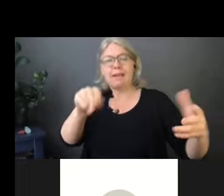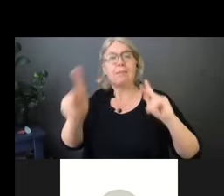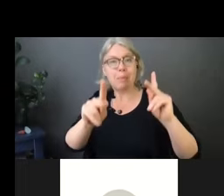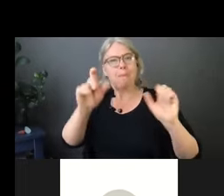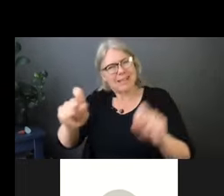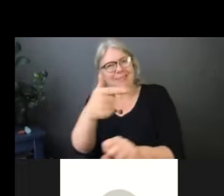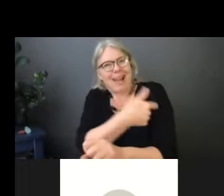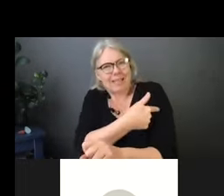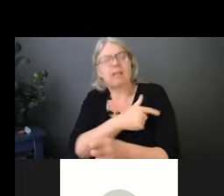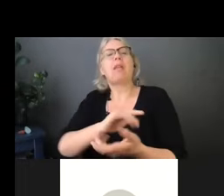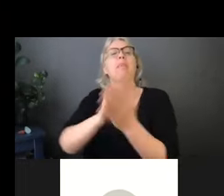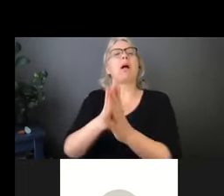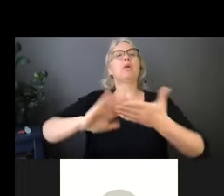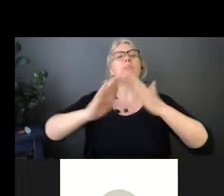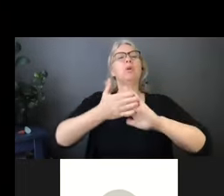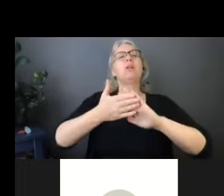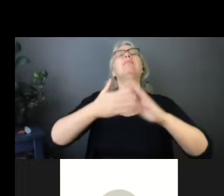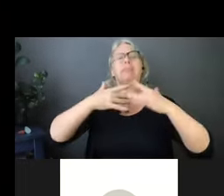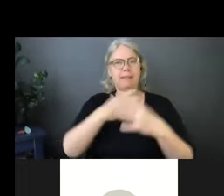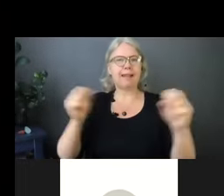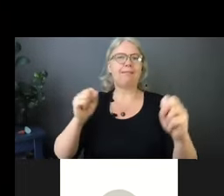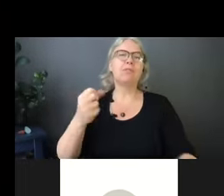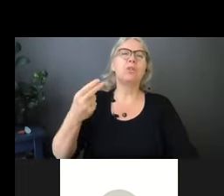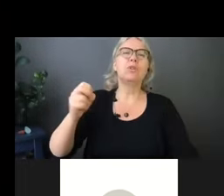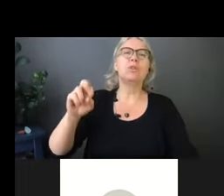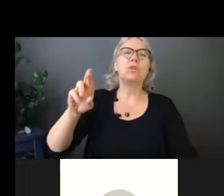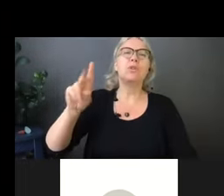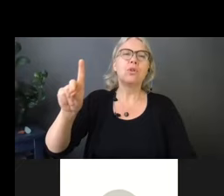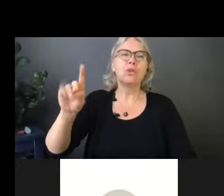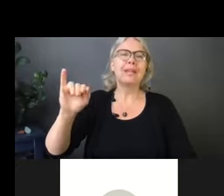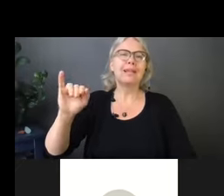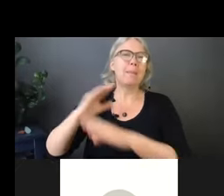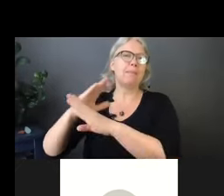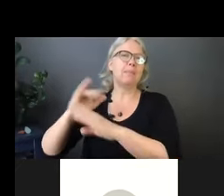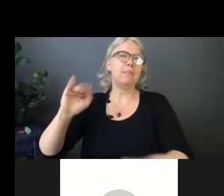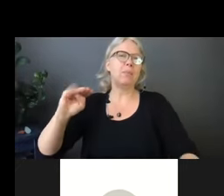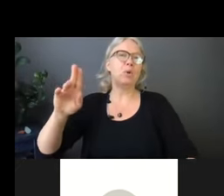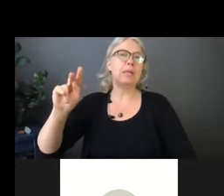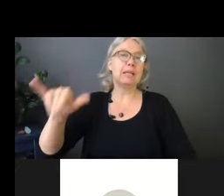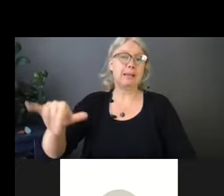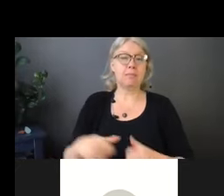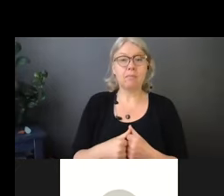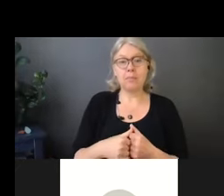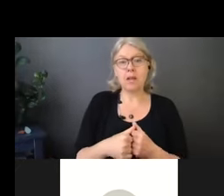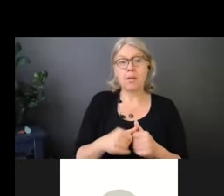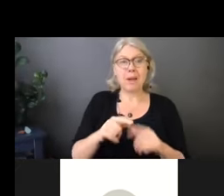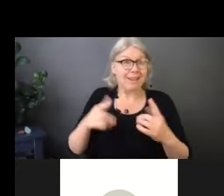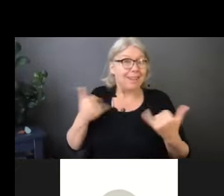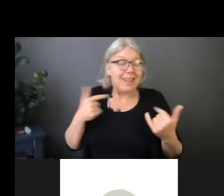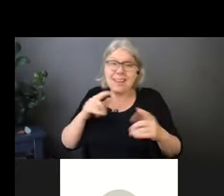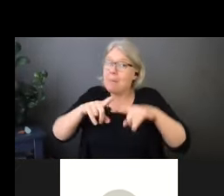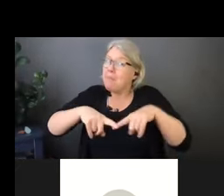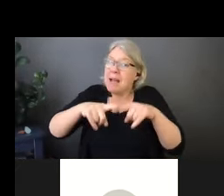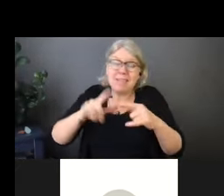to get herd immunity. But remember that this is so new and that number could jump up to the same as measles, which is 95%.